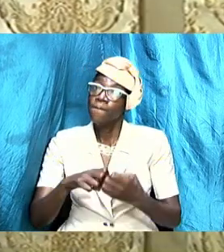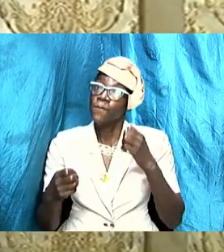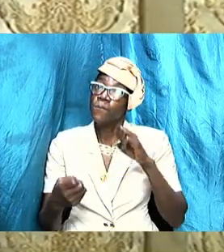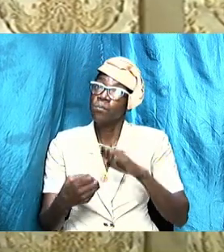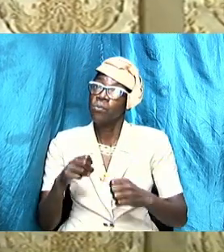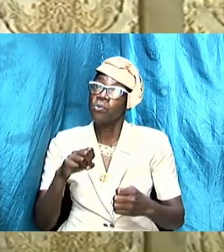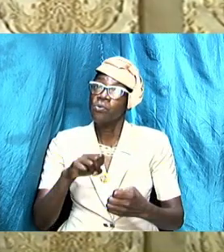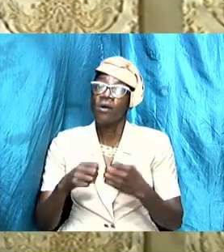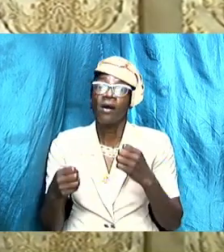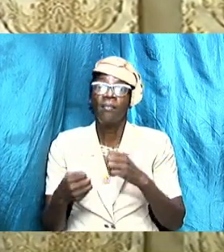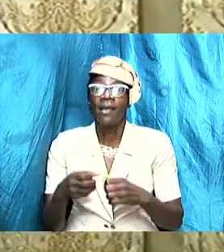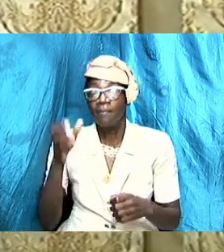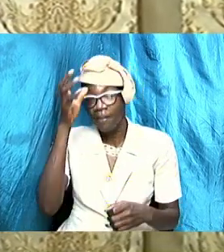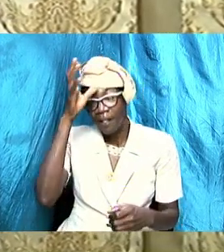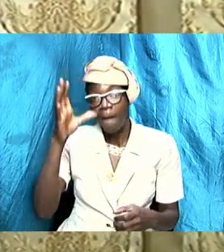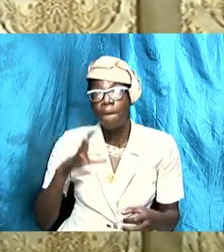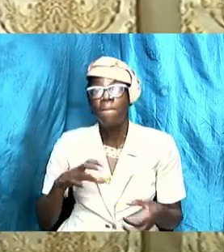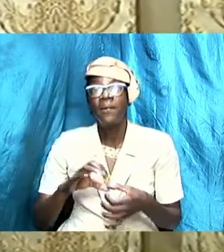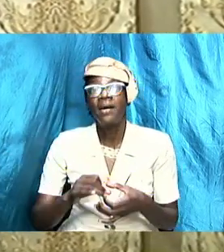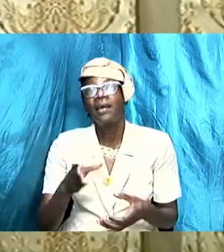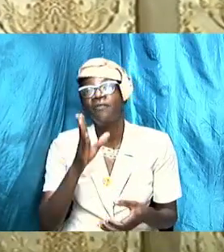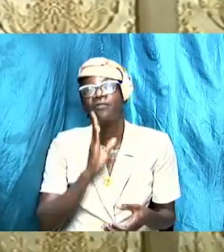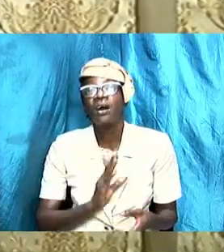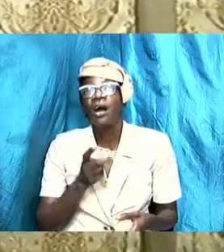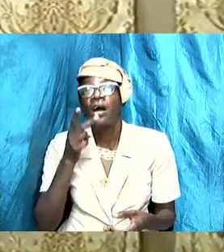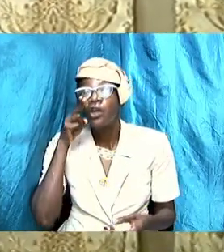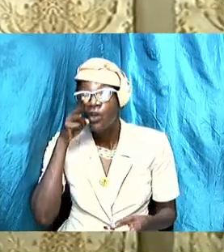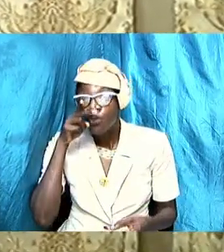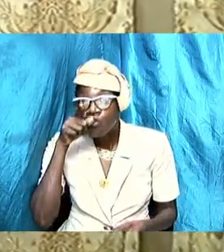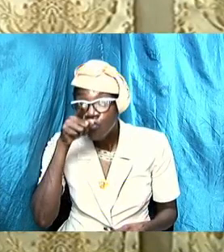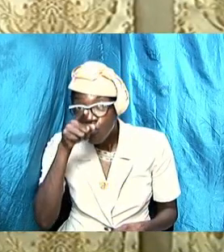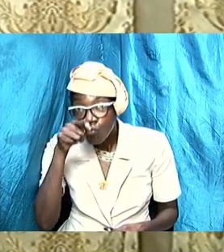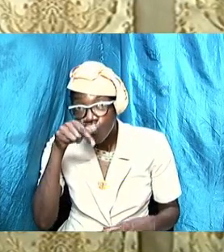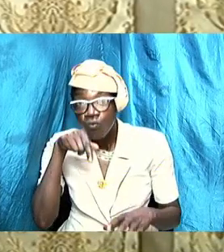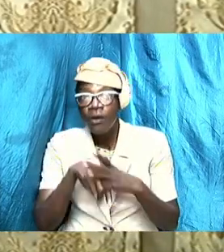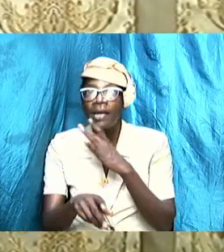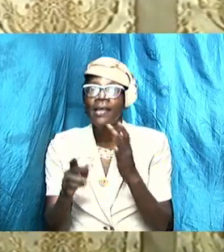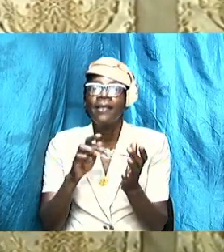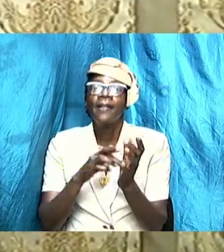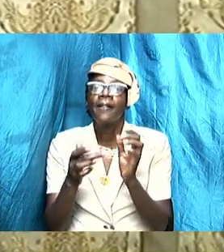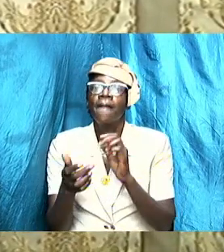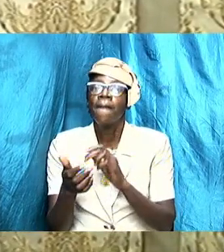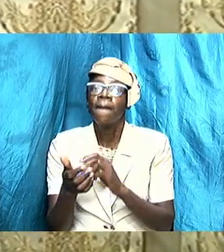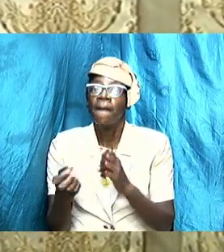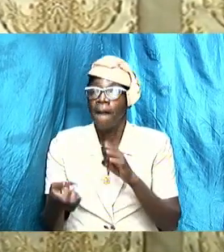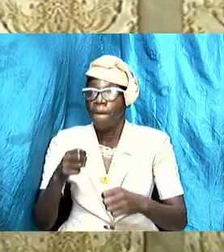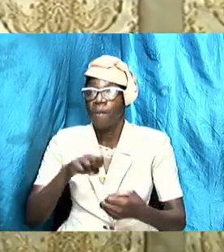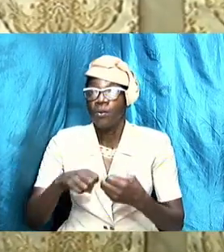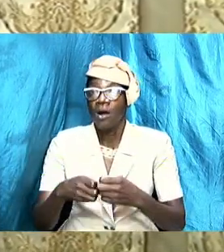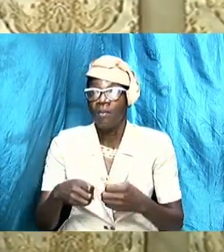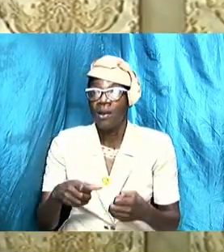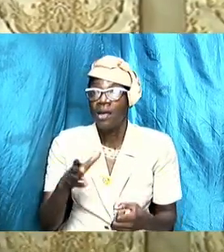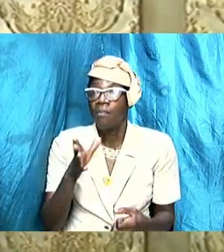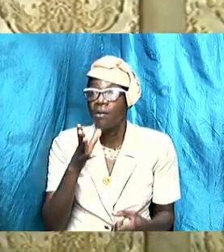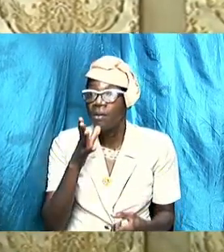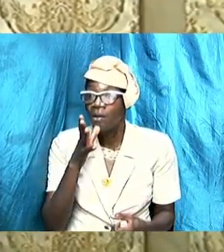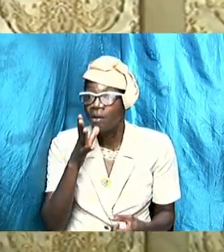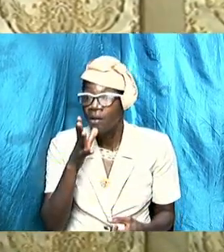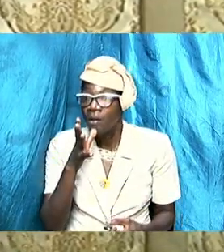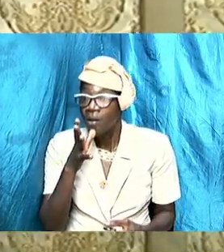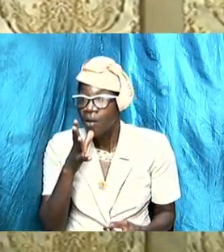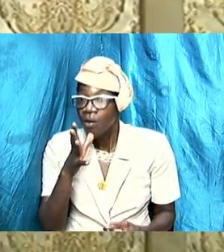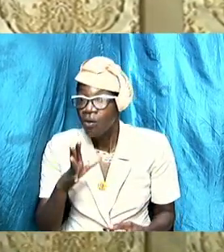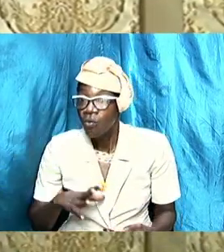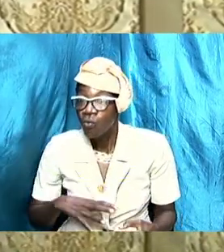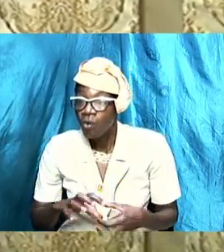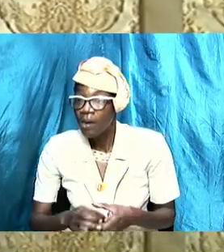man of God you are in jeopardy woman of God of losing your